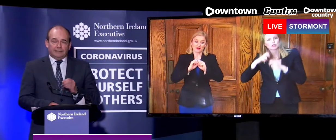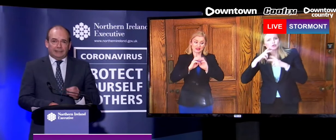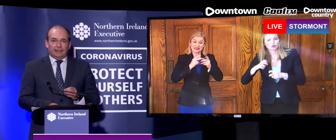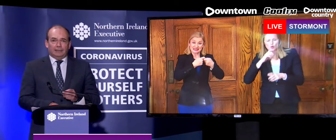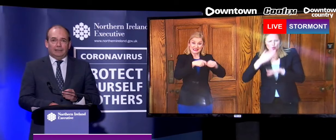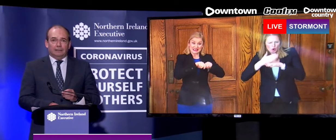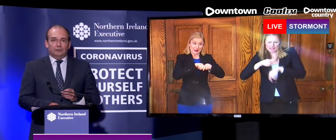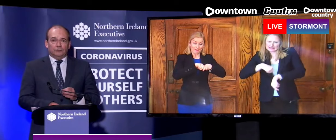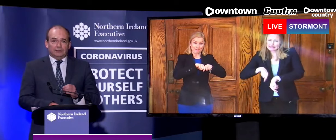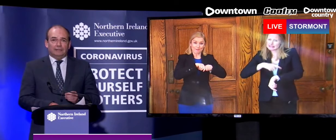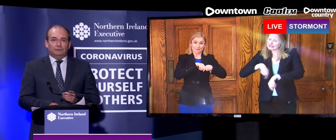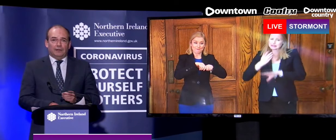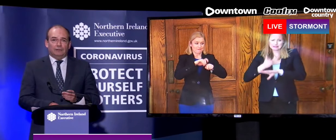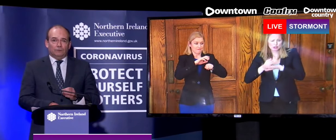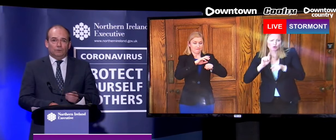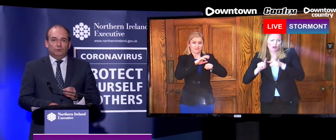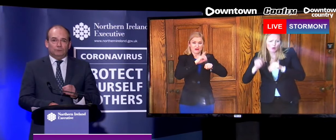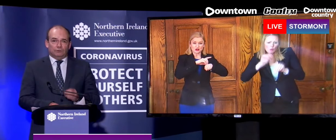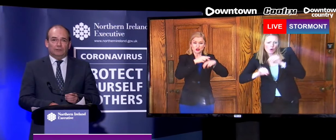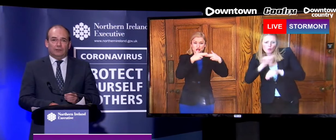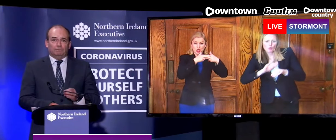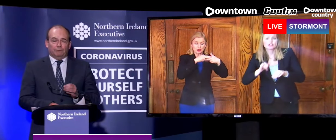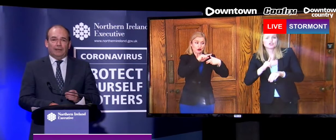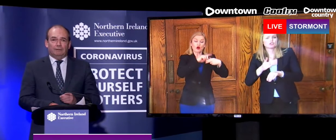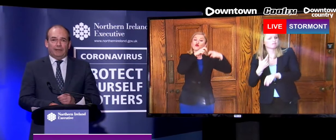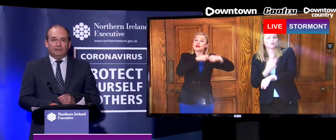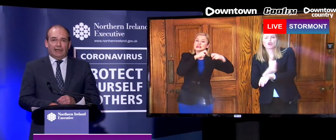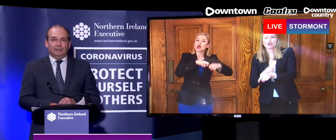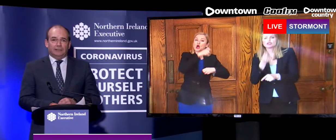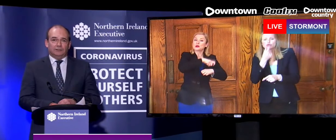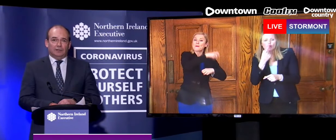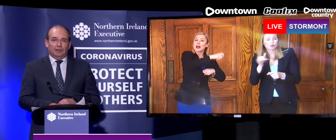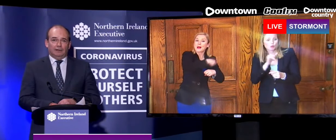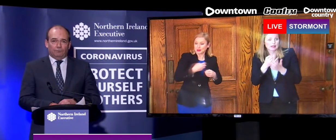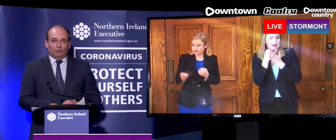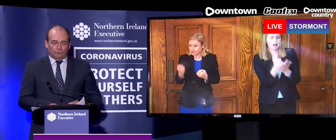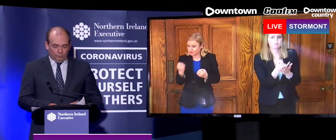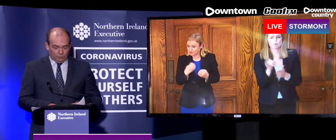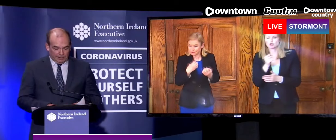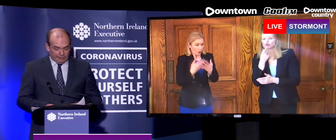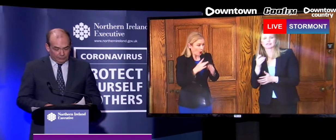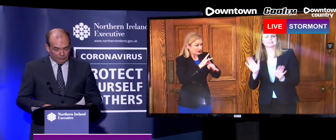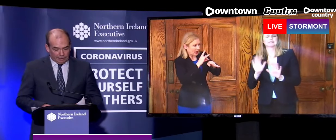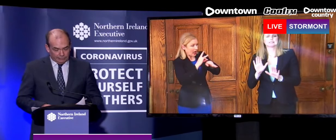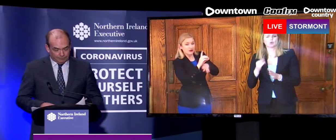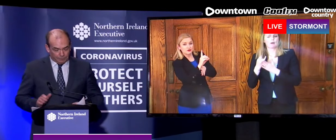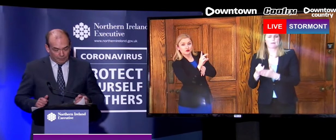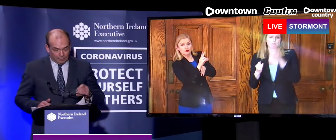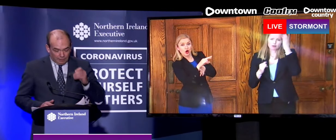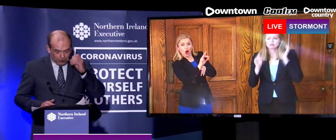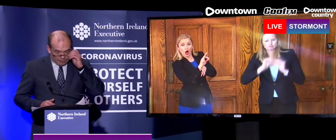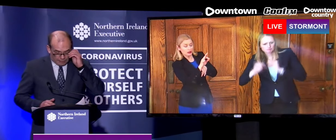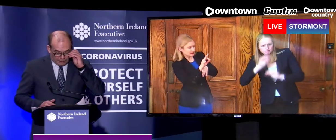dedicatedly to identify those drugs that provide the best candidates for those clinical trials.